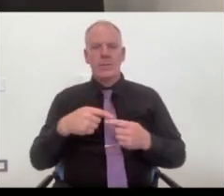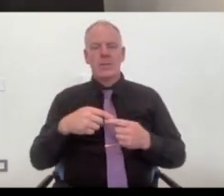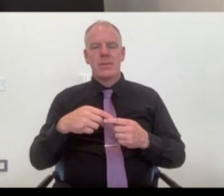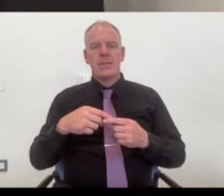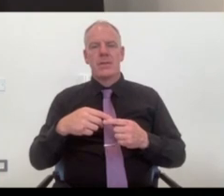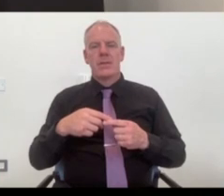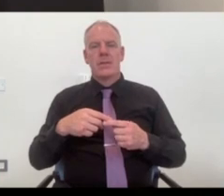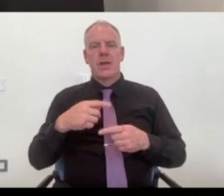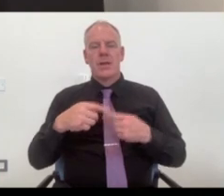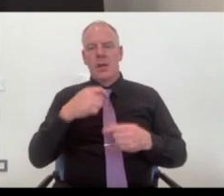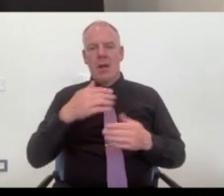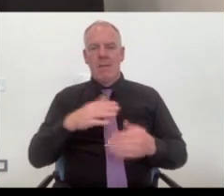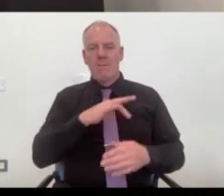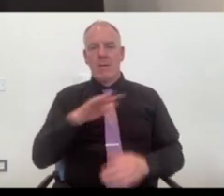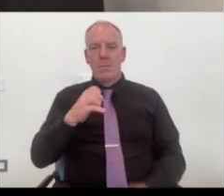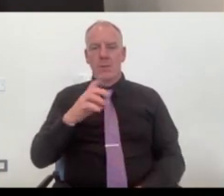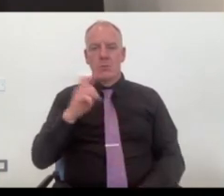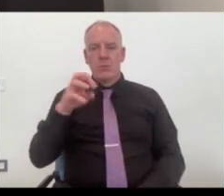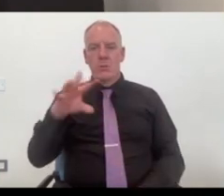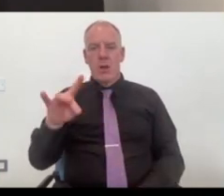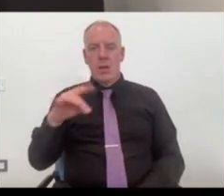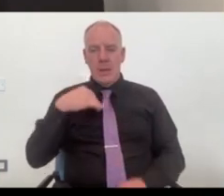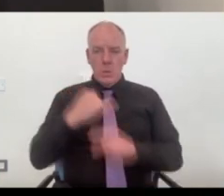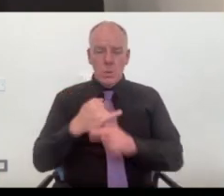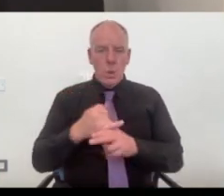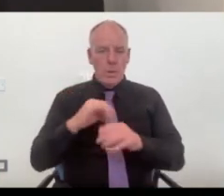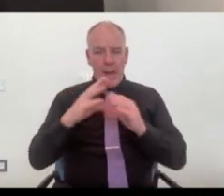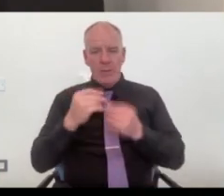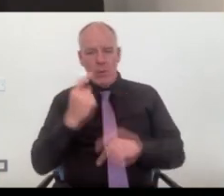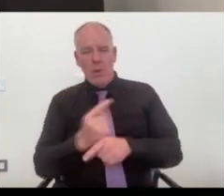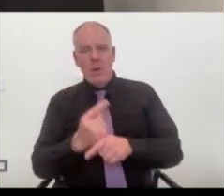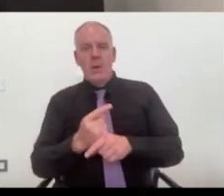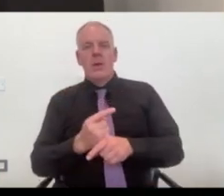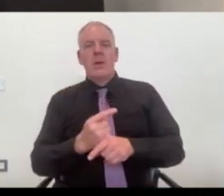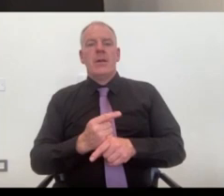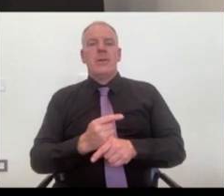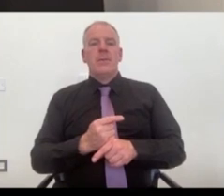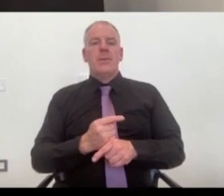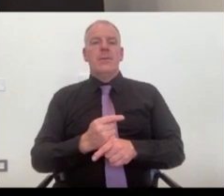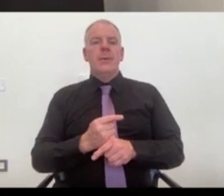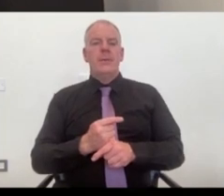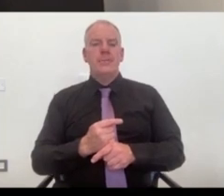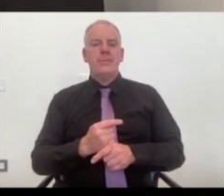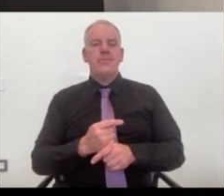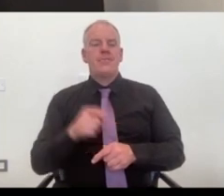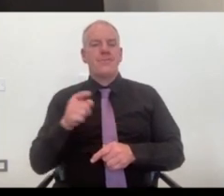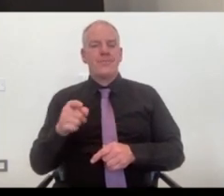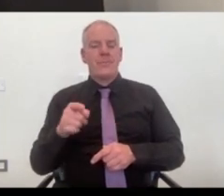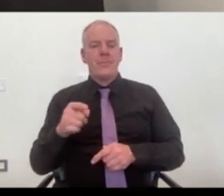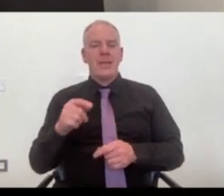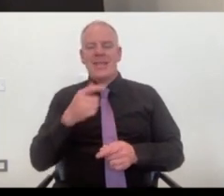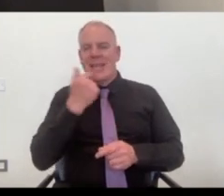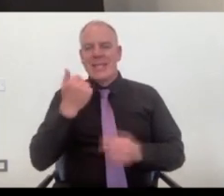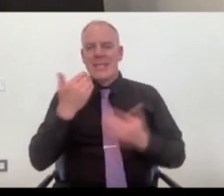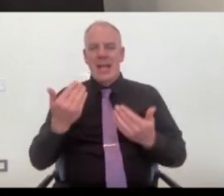but I was always, it was Dundalk's where I went to school and everything. But, so naturally we're closer to it now. And as things are changing, it's easier for us